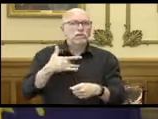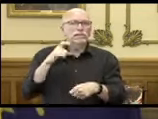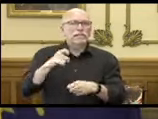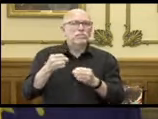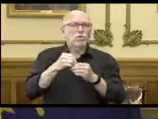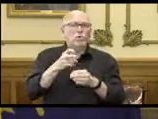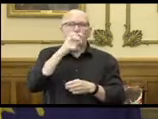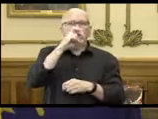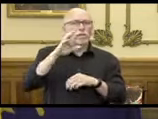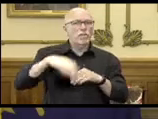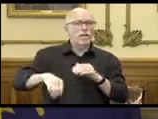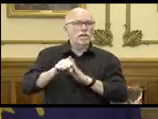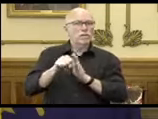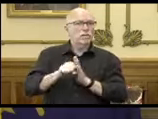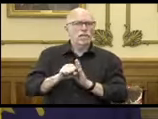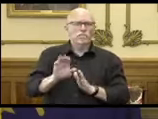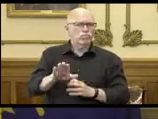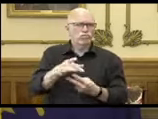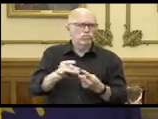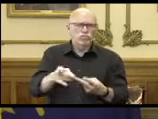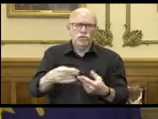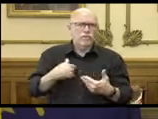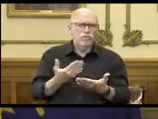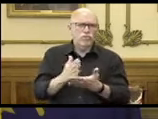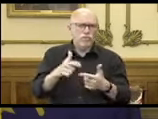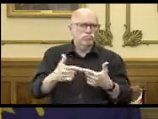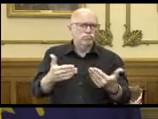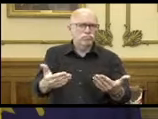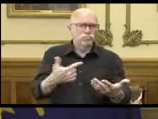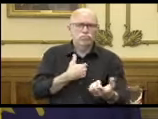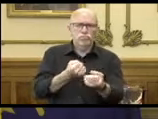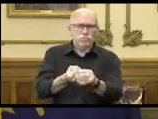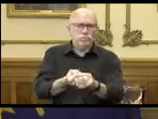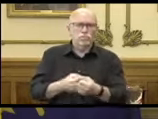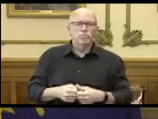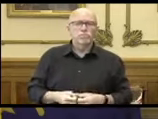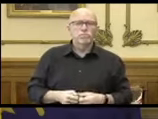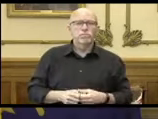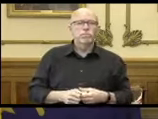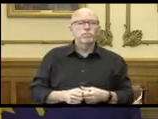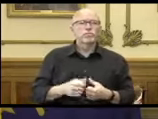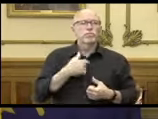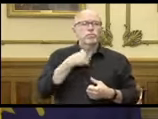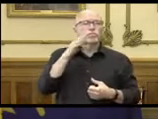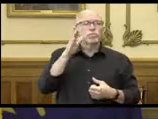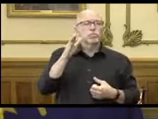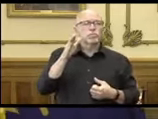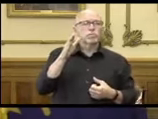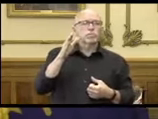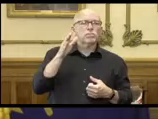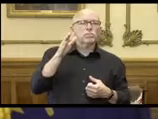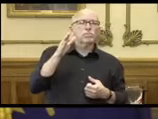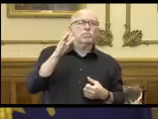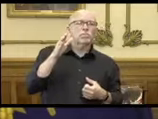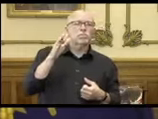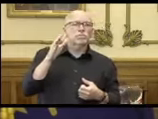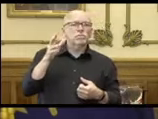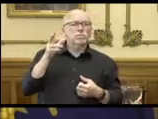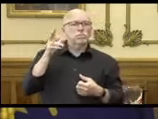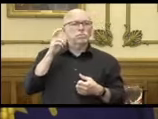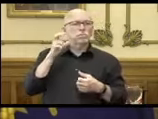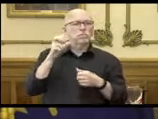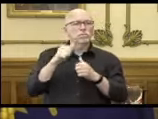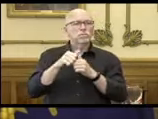is. That's their choice. We'll continue to support that. We will here in the